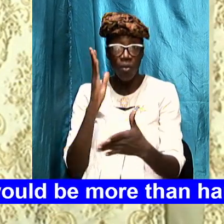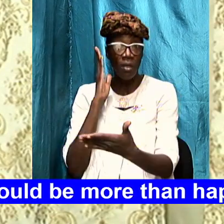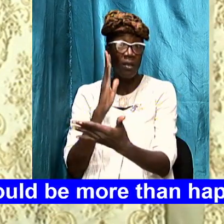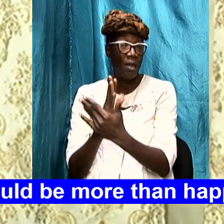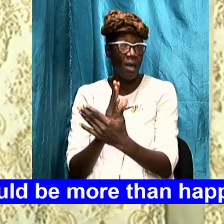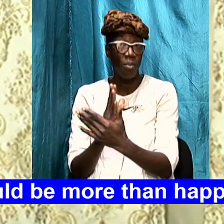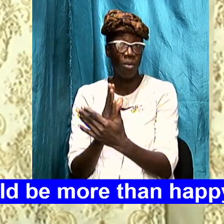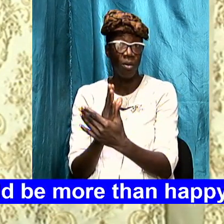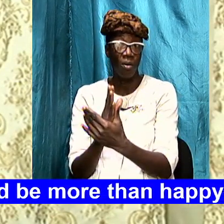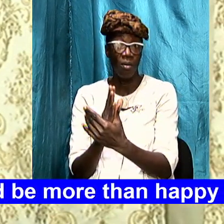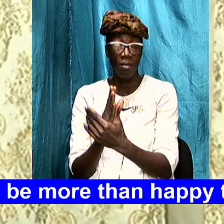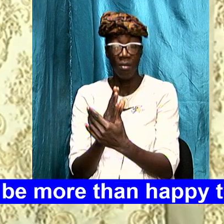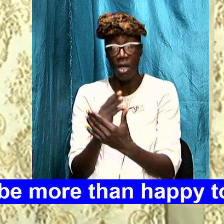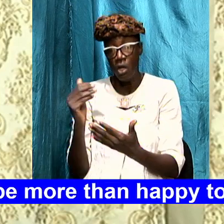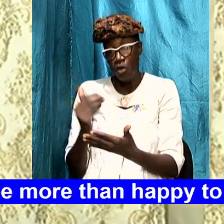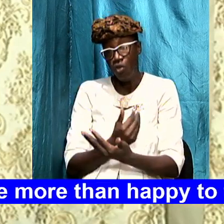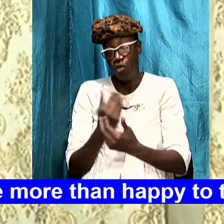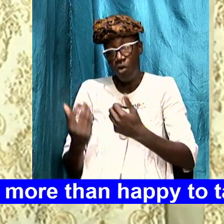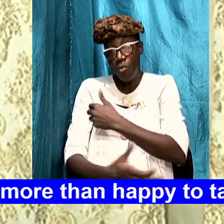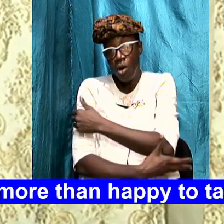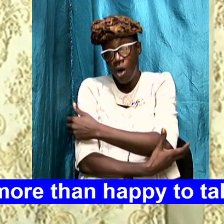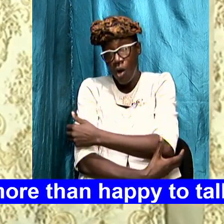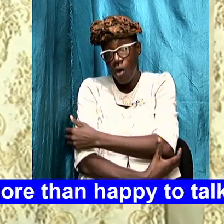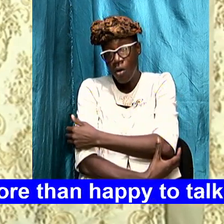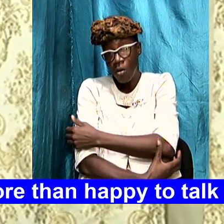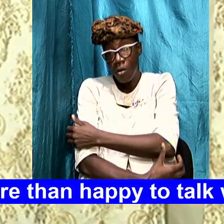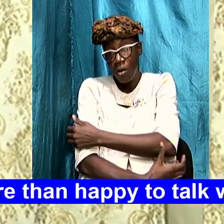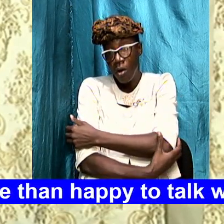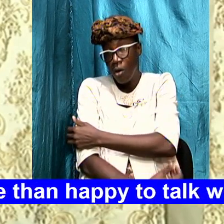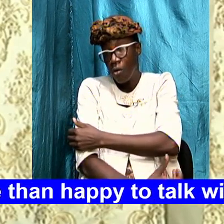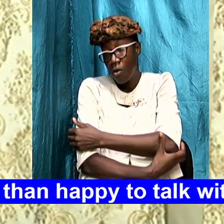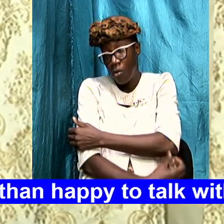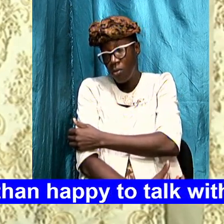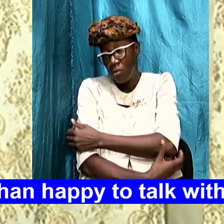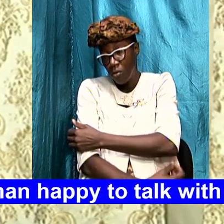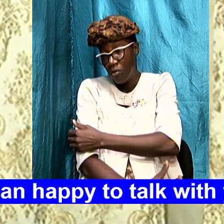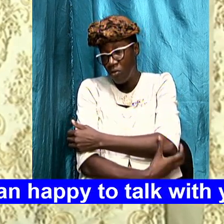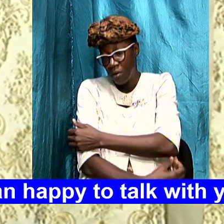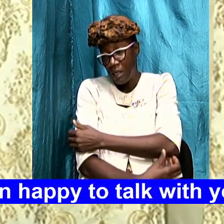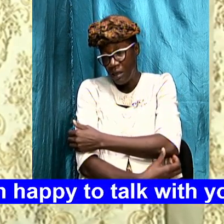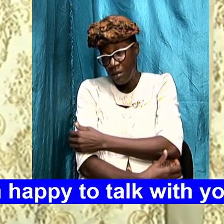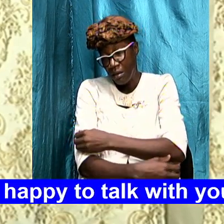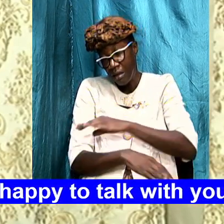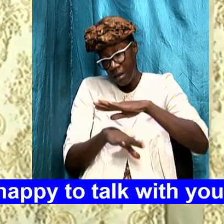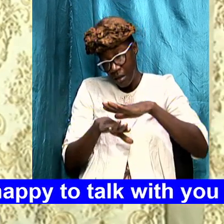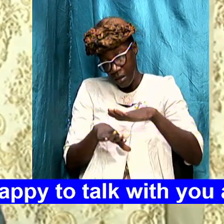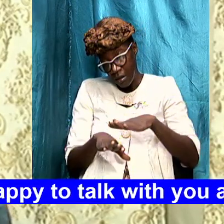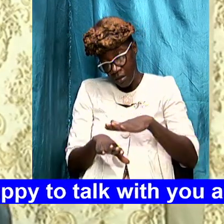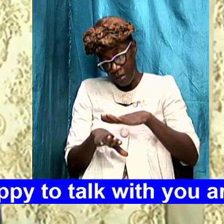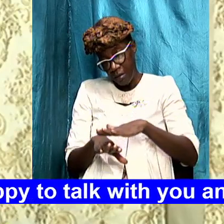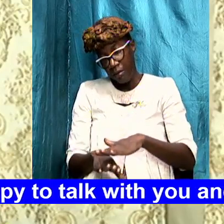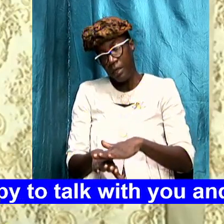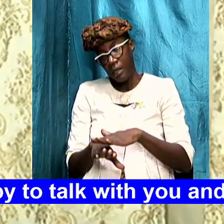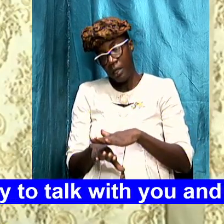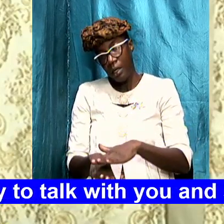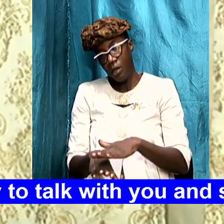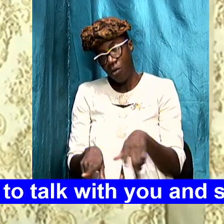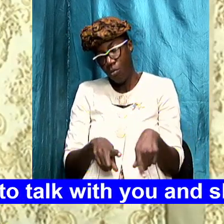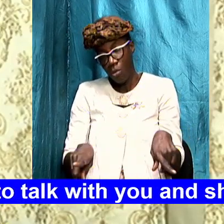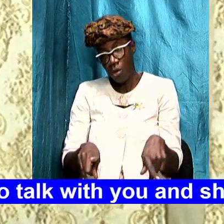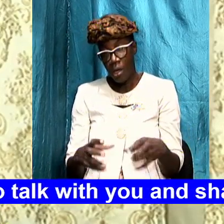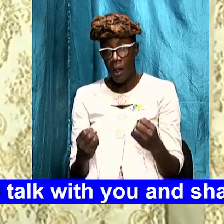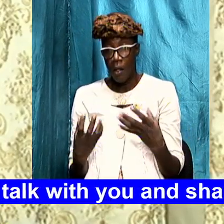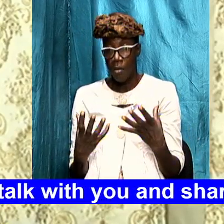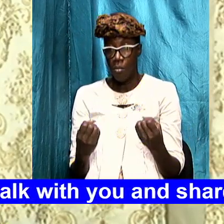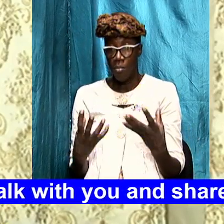and while some countries in the world are cycling down there are many it is as if it is a cycle